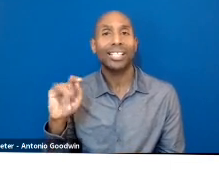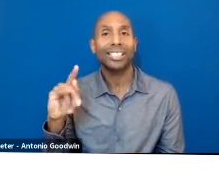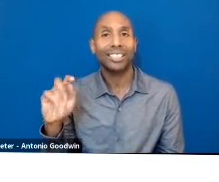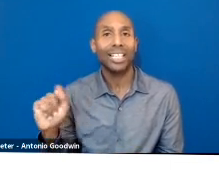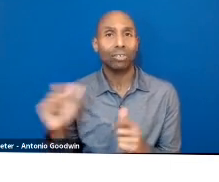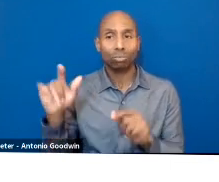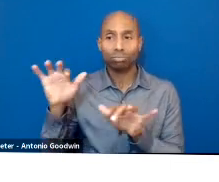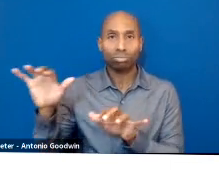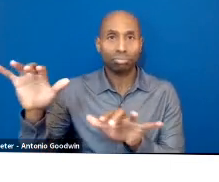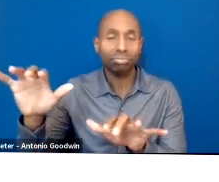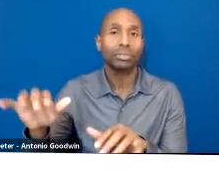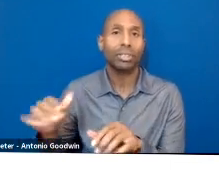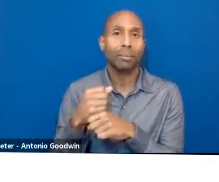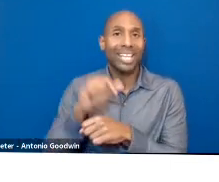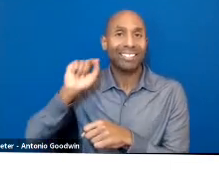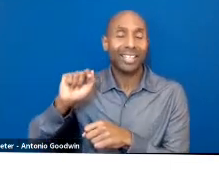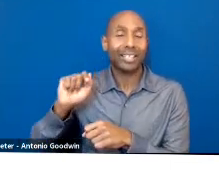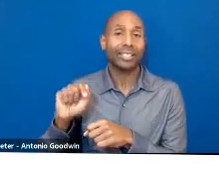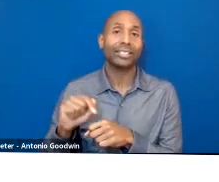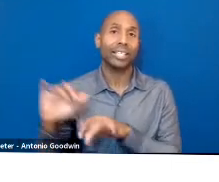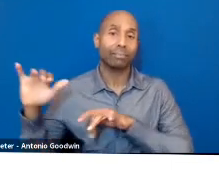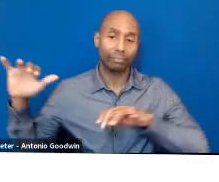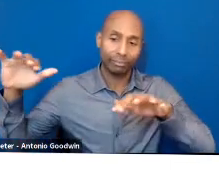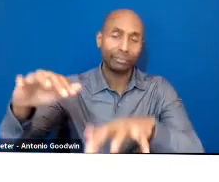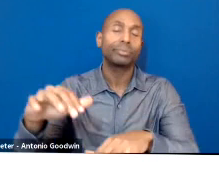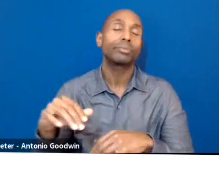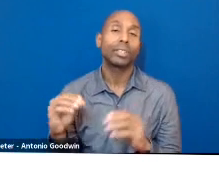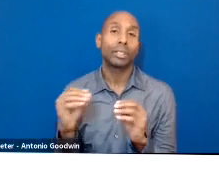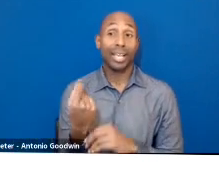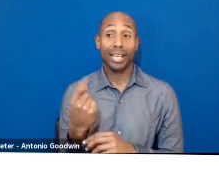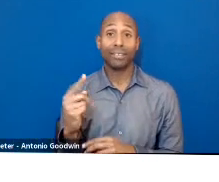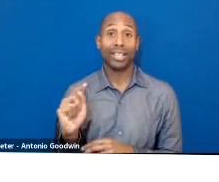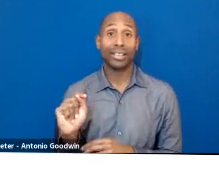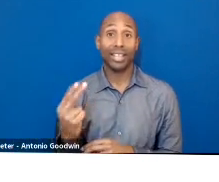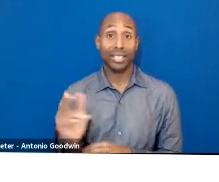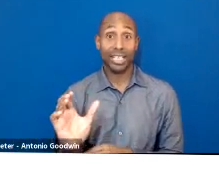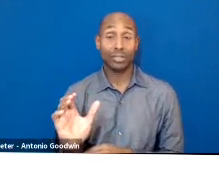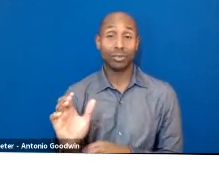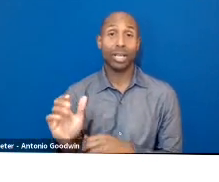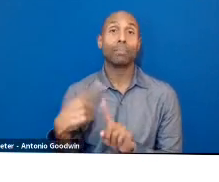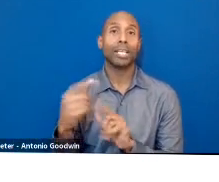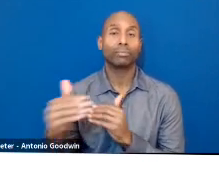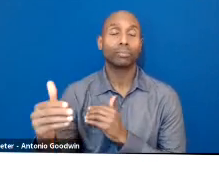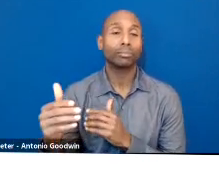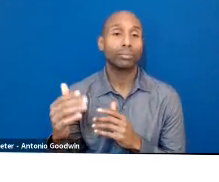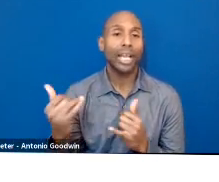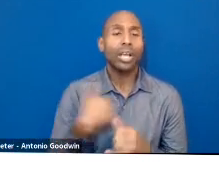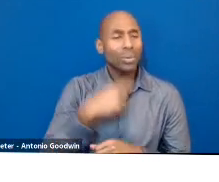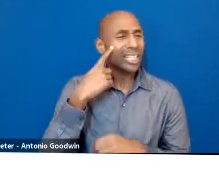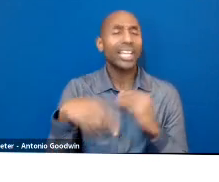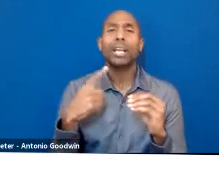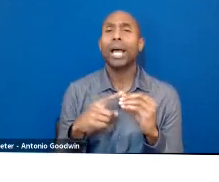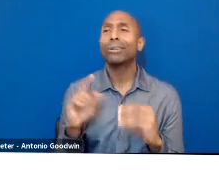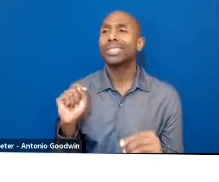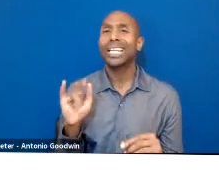as about the 11th century, but beyond. And now when we think of textile systems, we think of the sort of global supply chains, but they